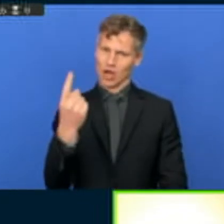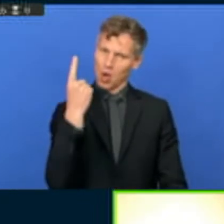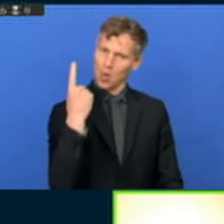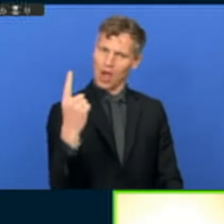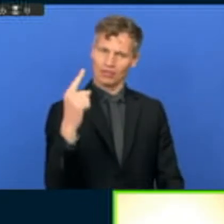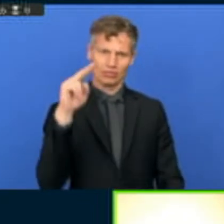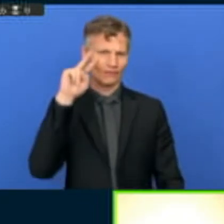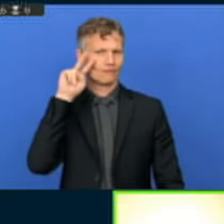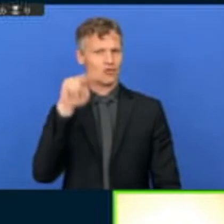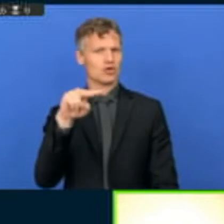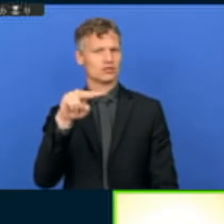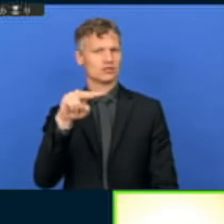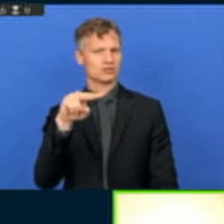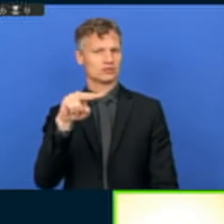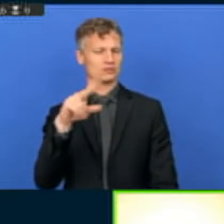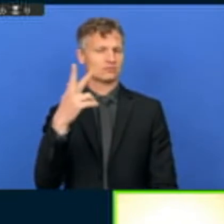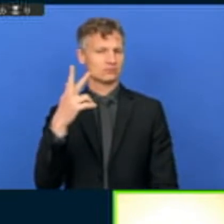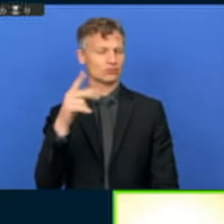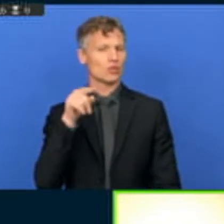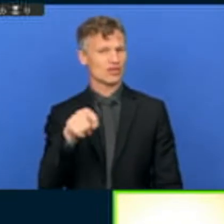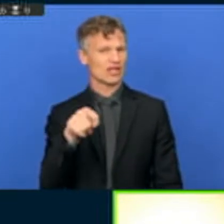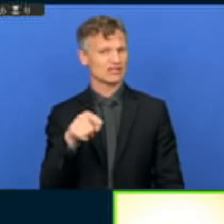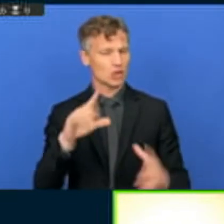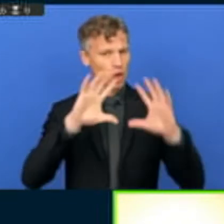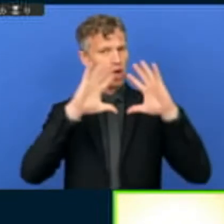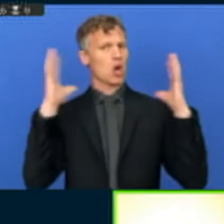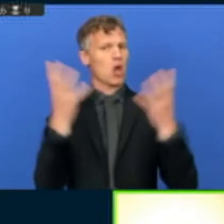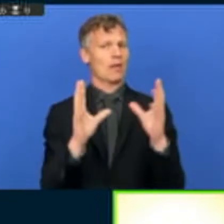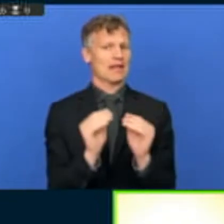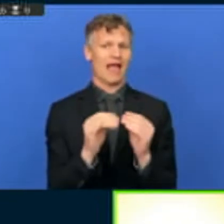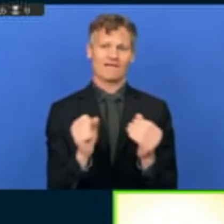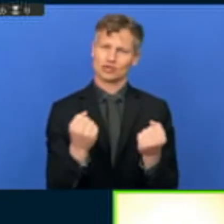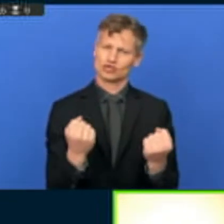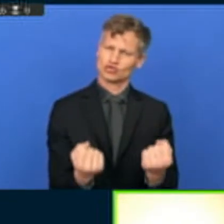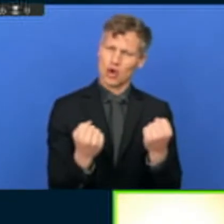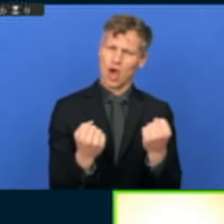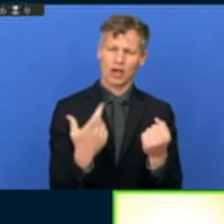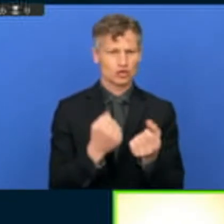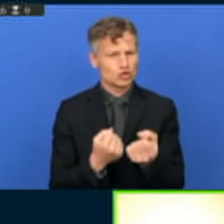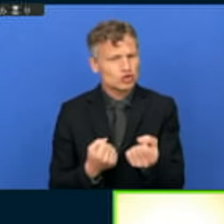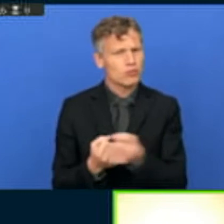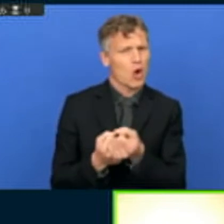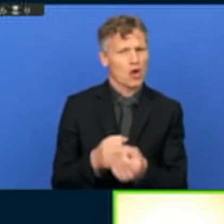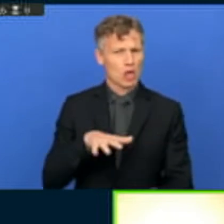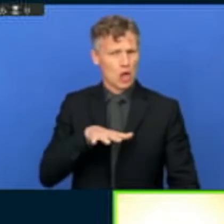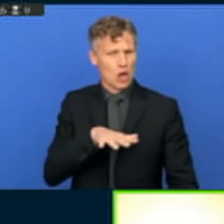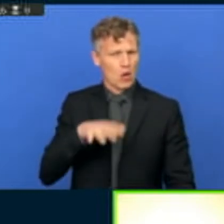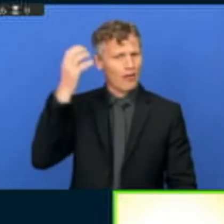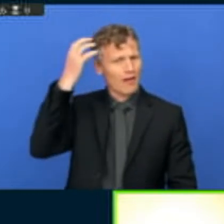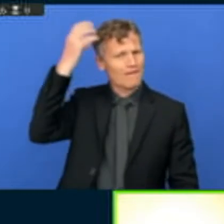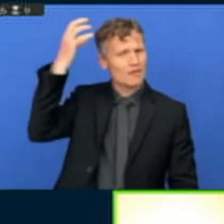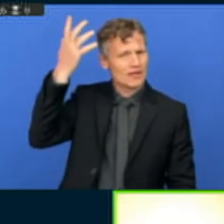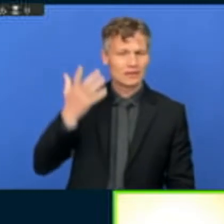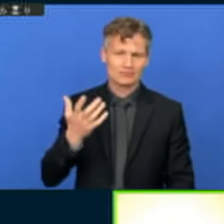global meeting and have a very strong pro-local government, pro-regional government, pro-VLR